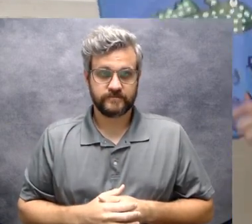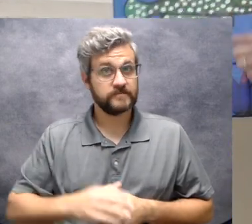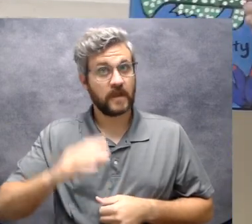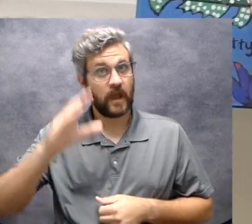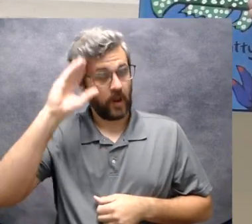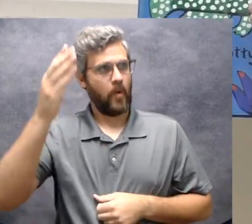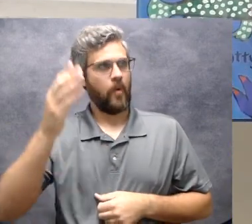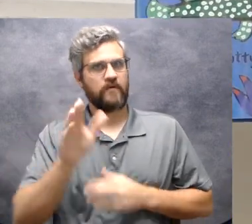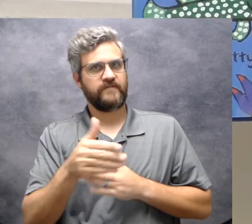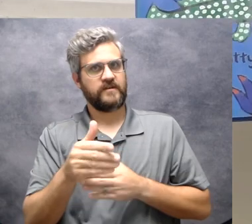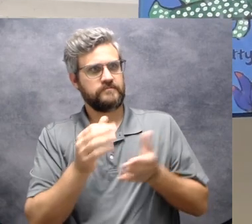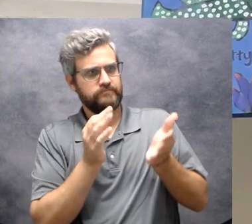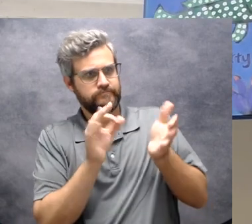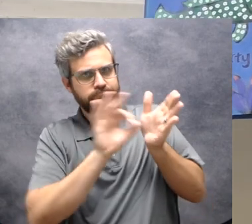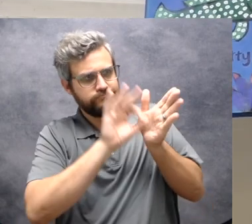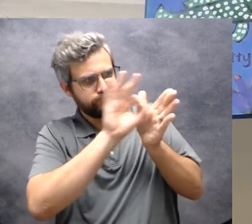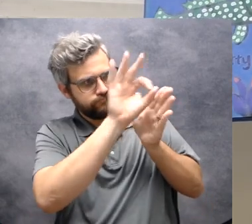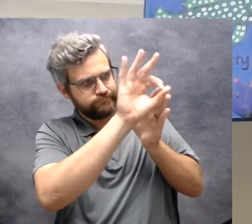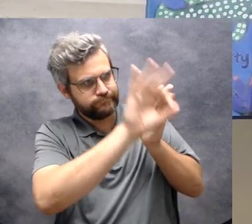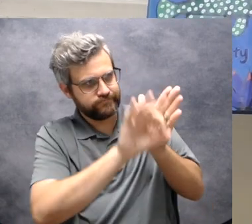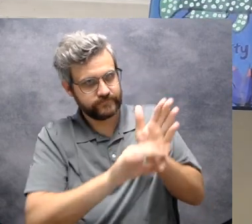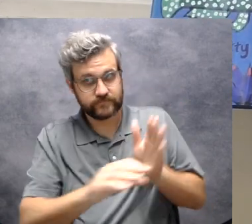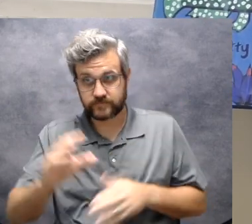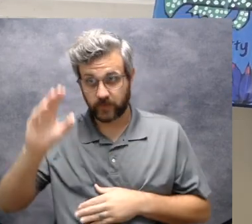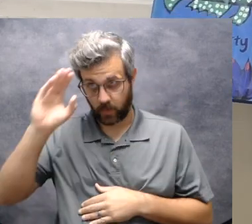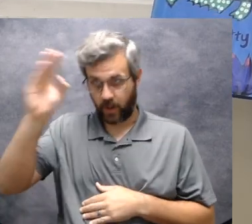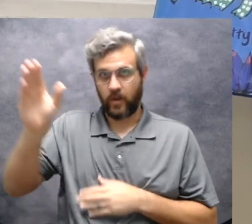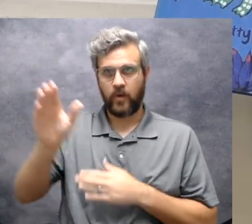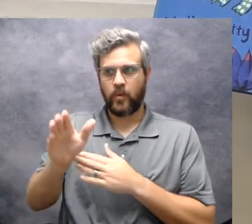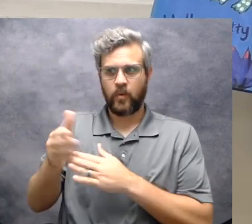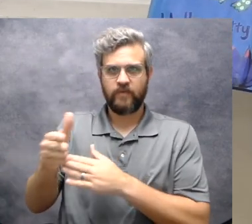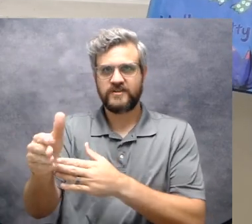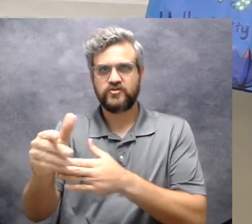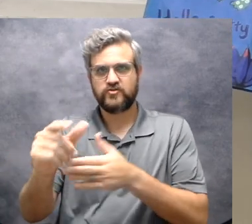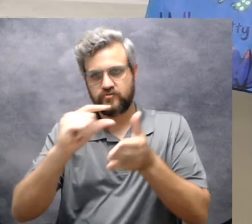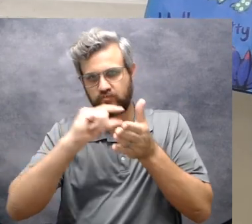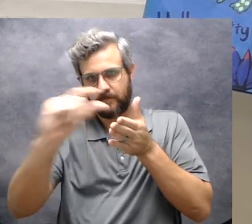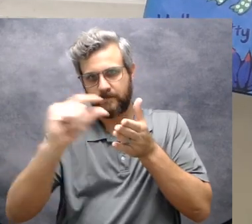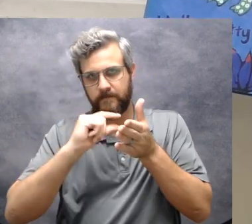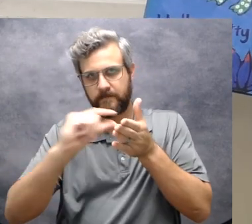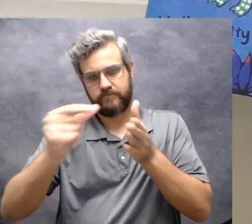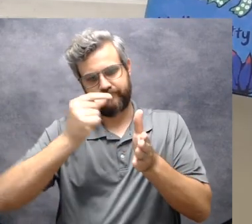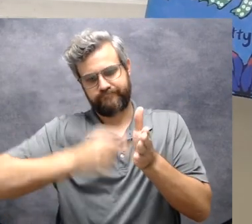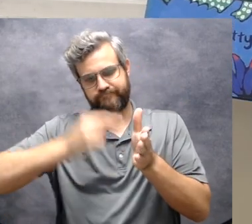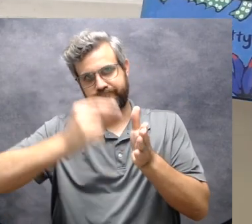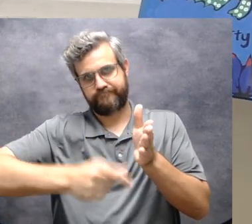Hello, spotty fish. Hello, stripey fish.